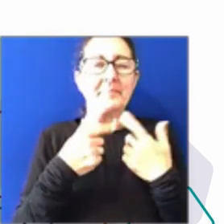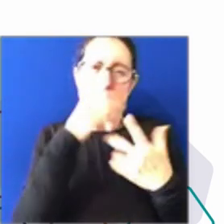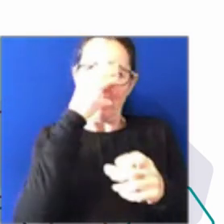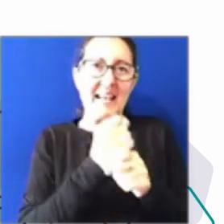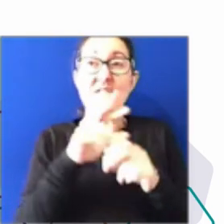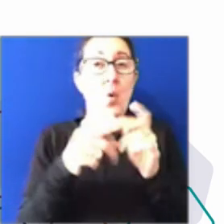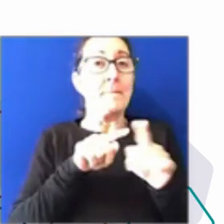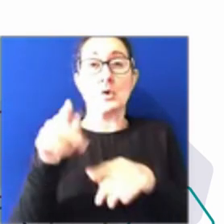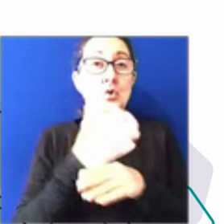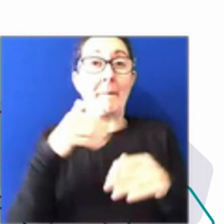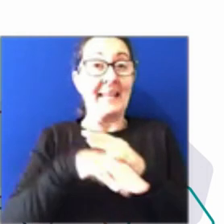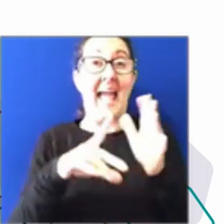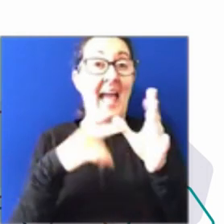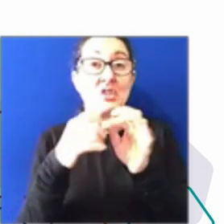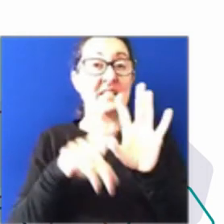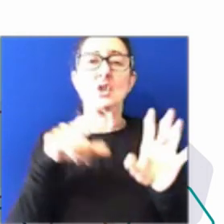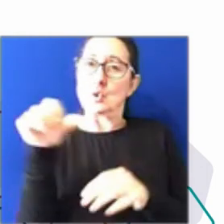should be able to do your job anywhere.